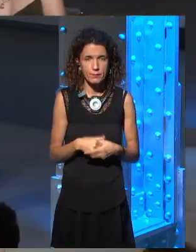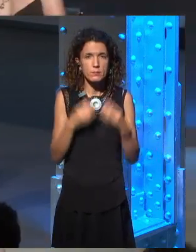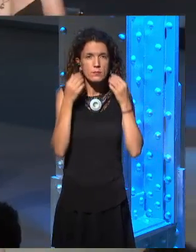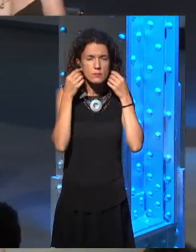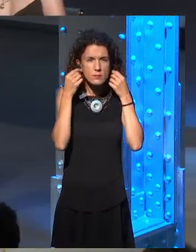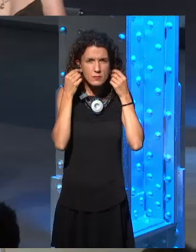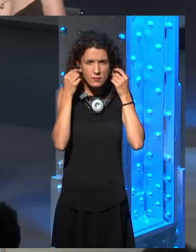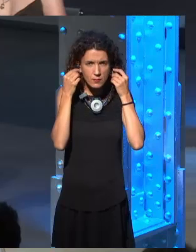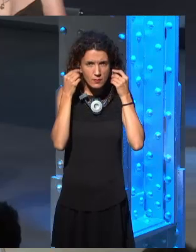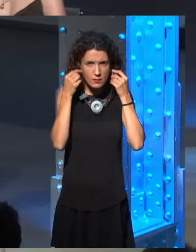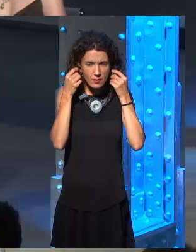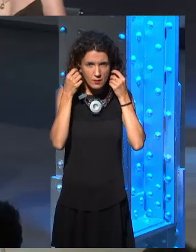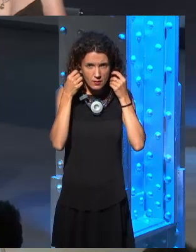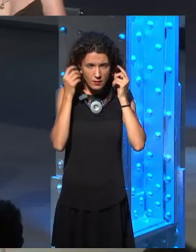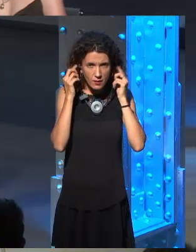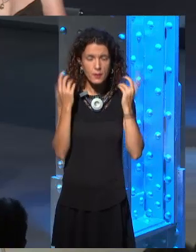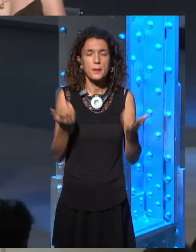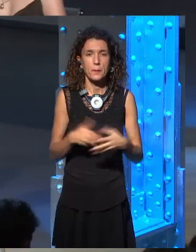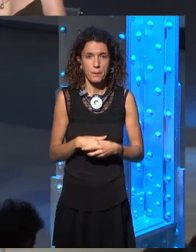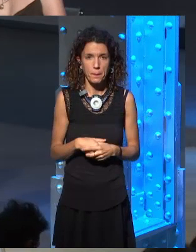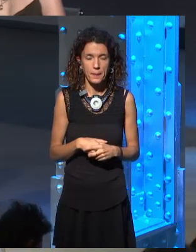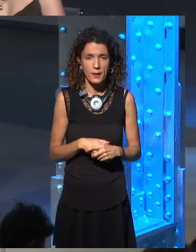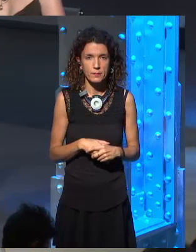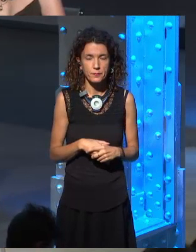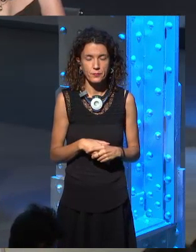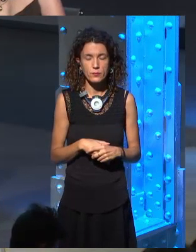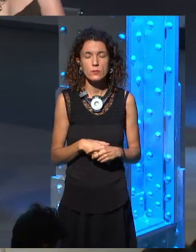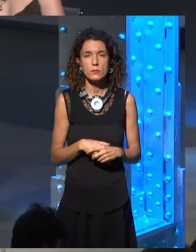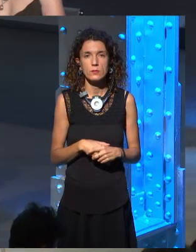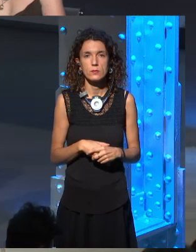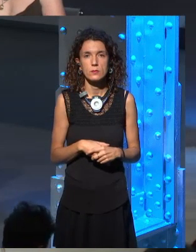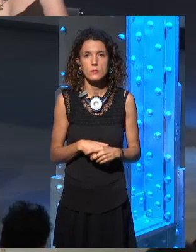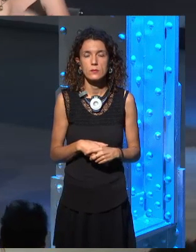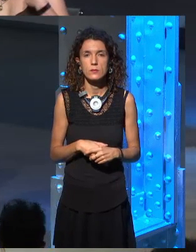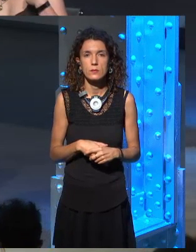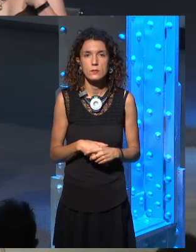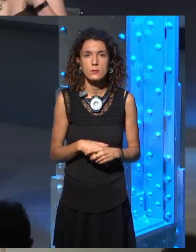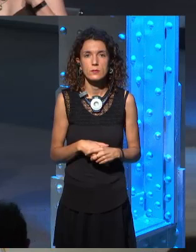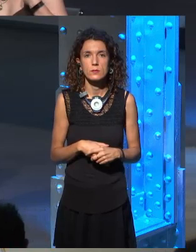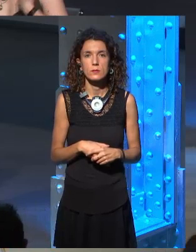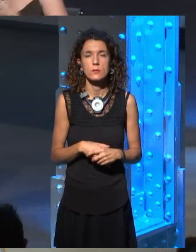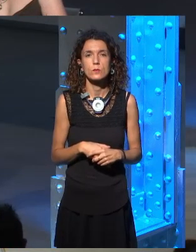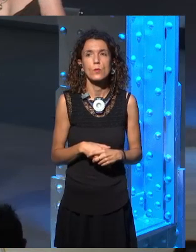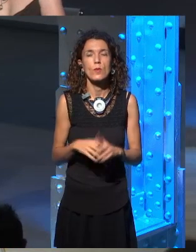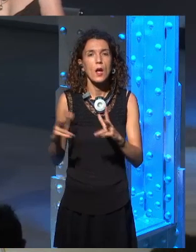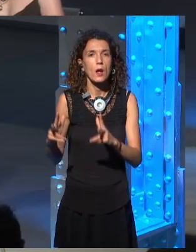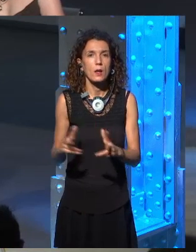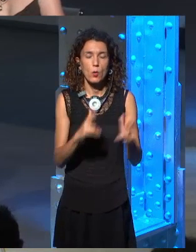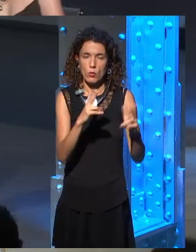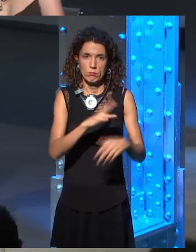have, what do you think about it? The one regarding Aaron. Okay. Um, that's a fascinating chapter. Uh,